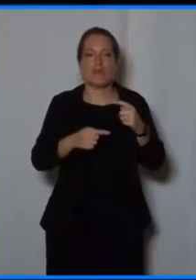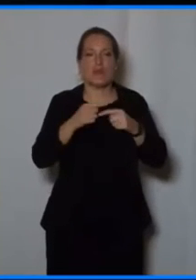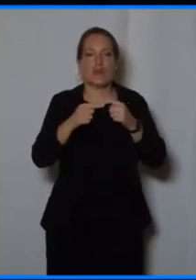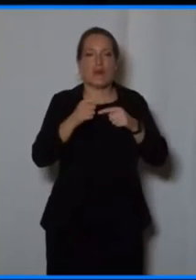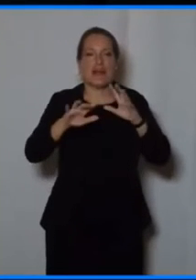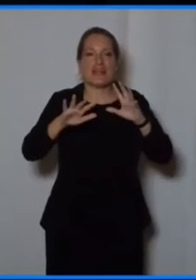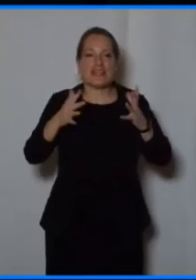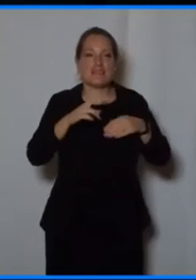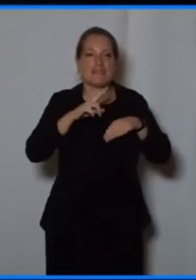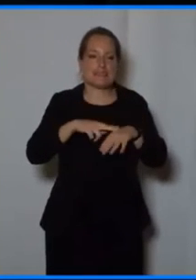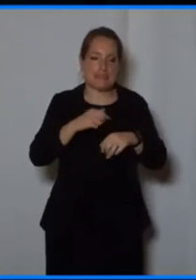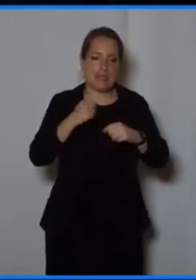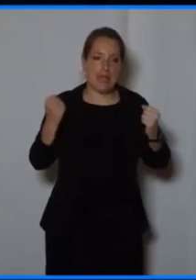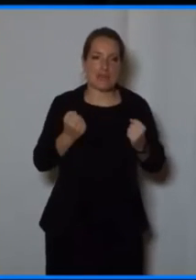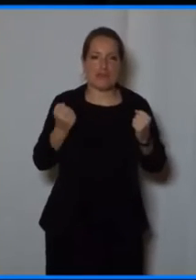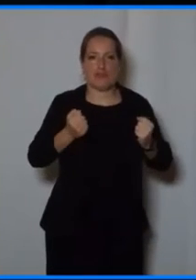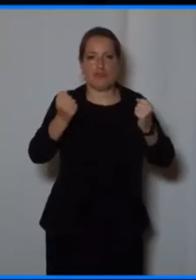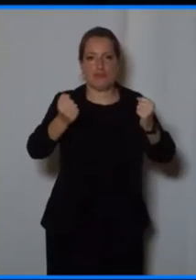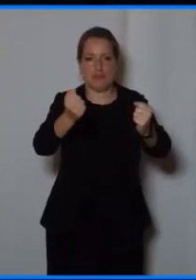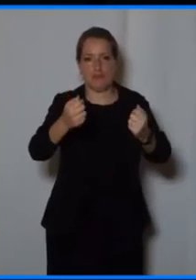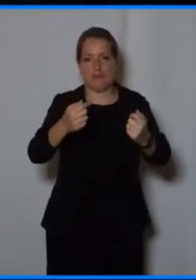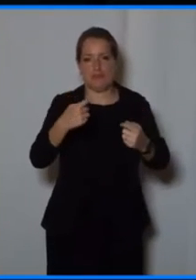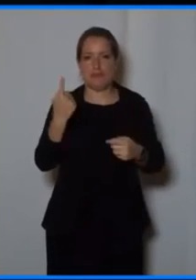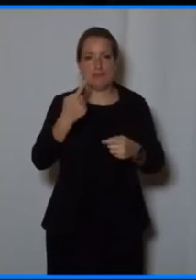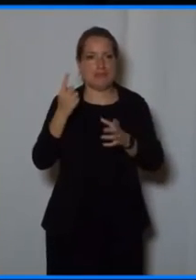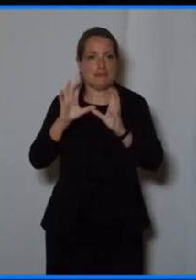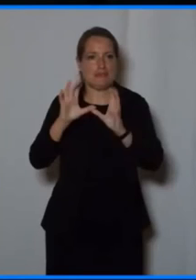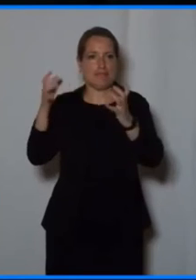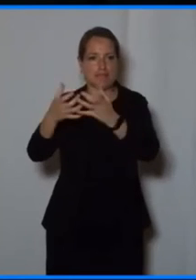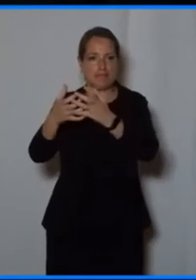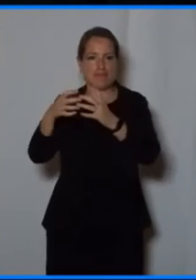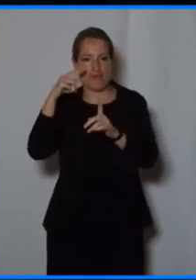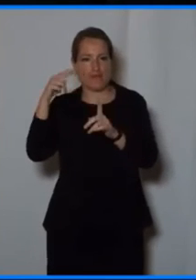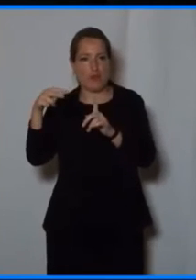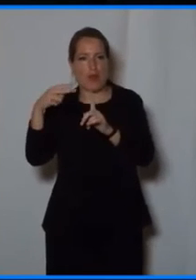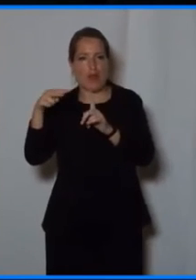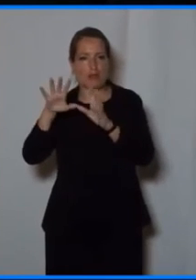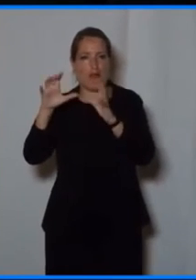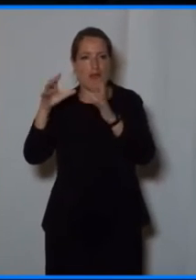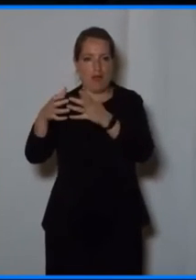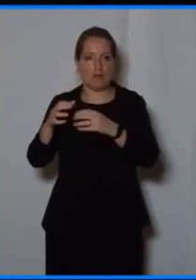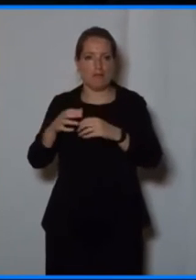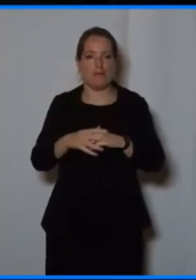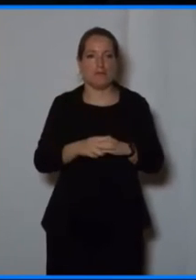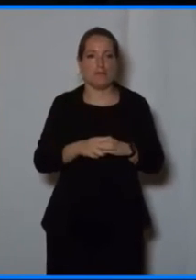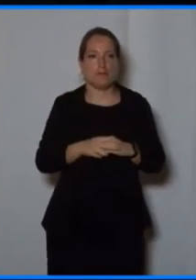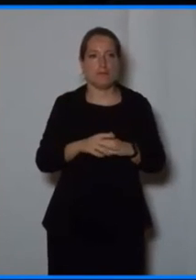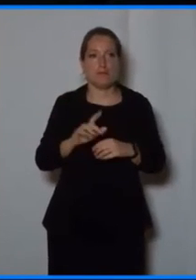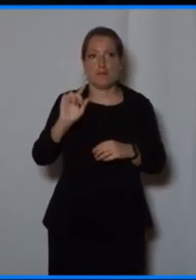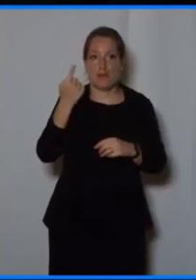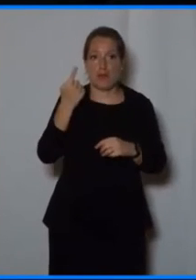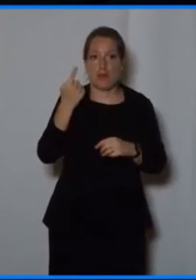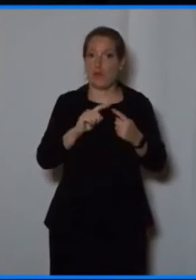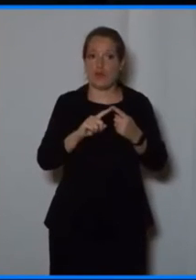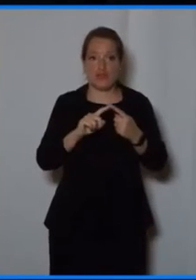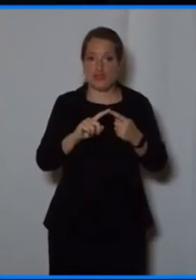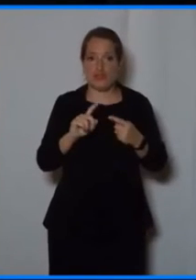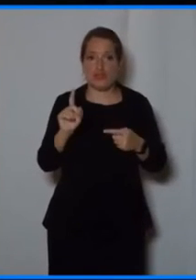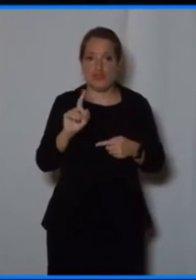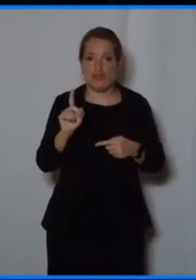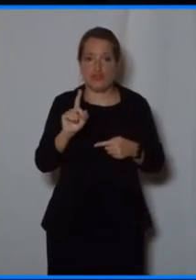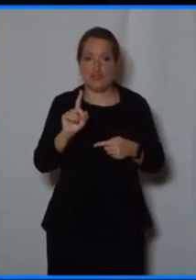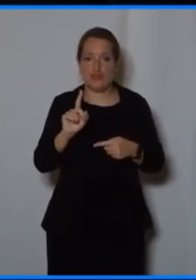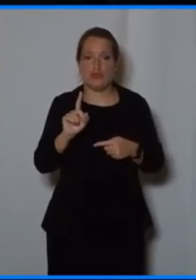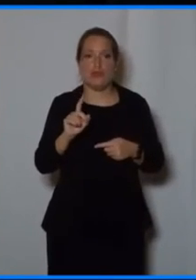actions where regulators, legislators should really act. The first one that is very dear to my heart is this